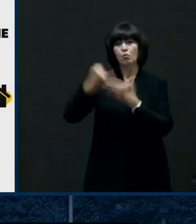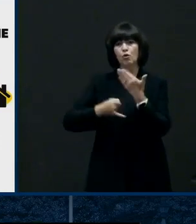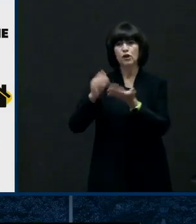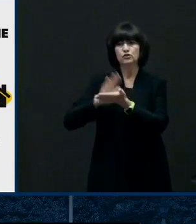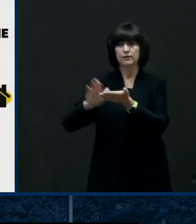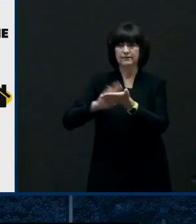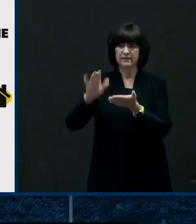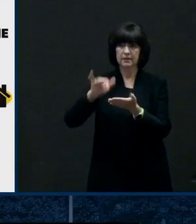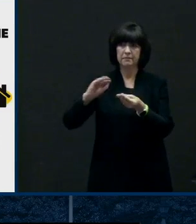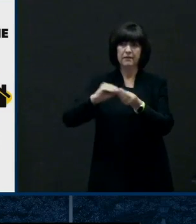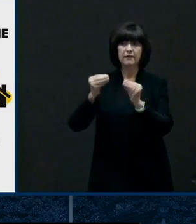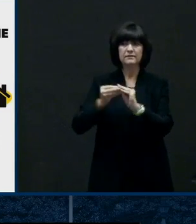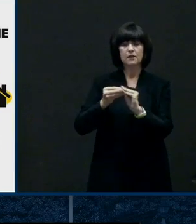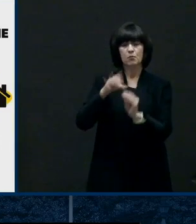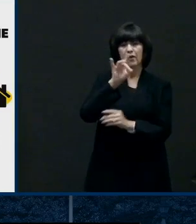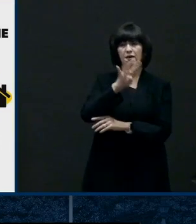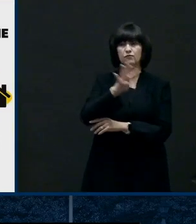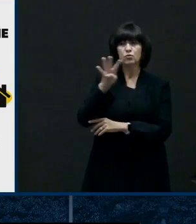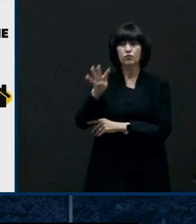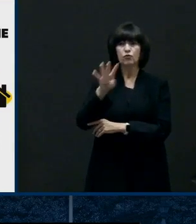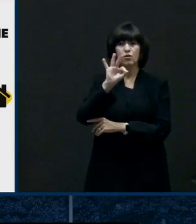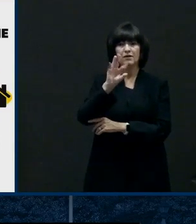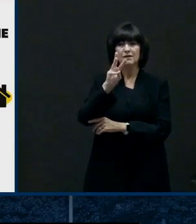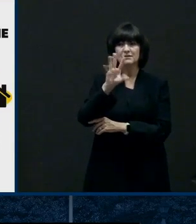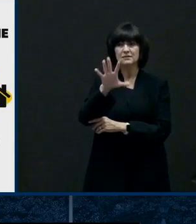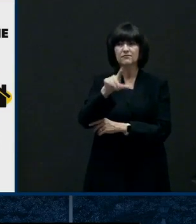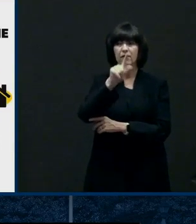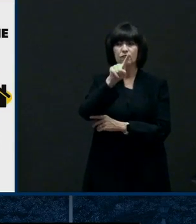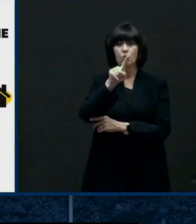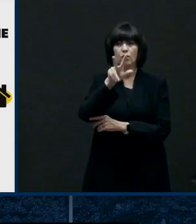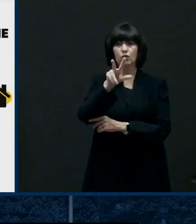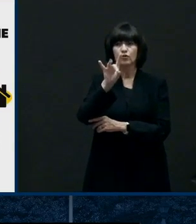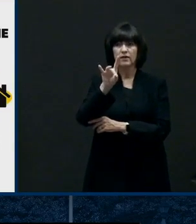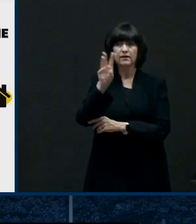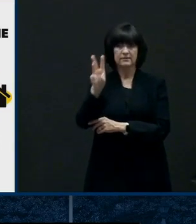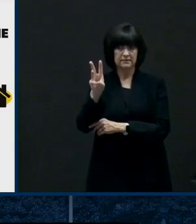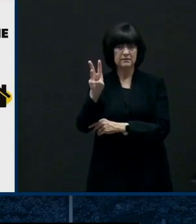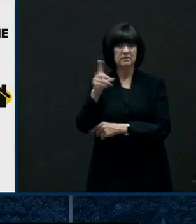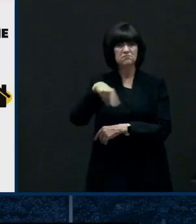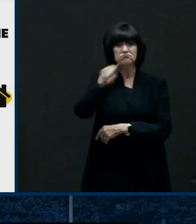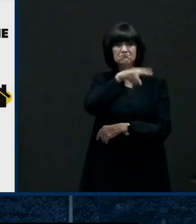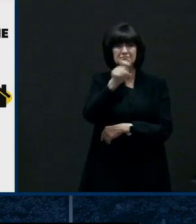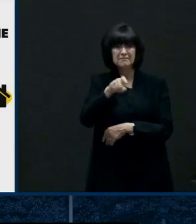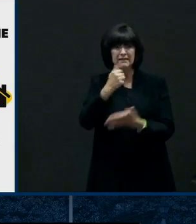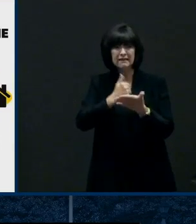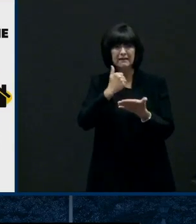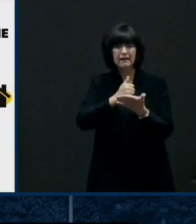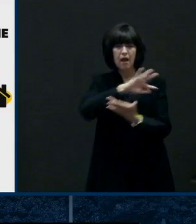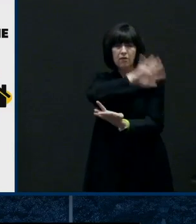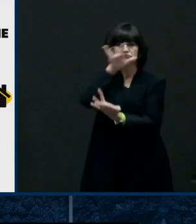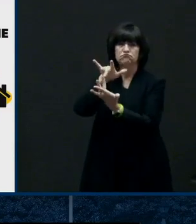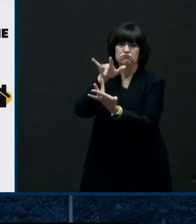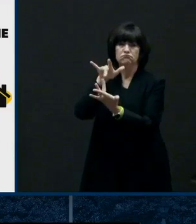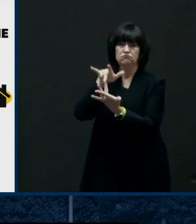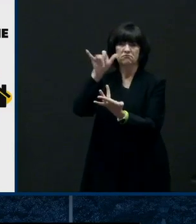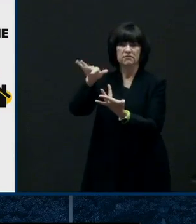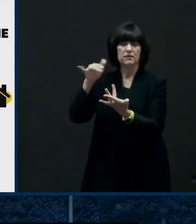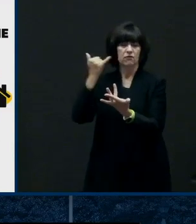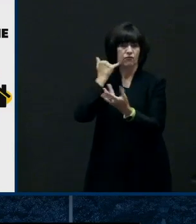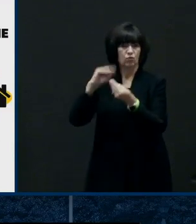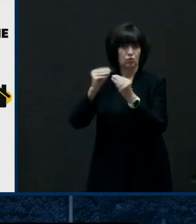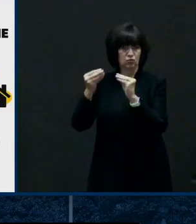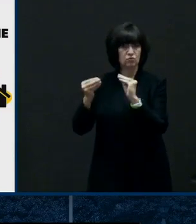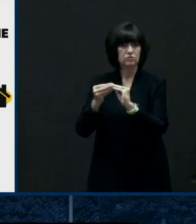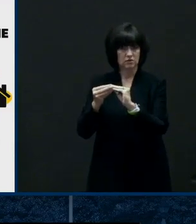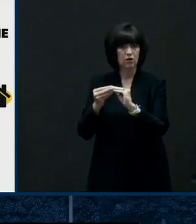-1386. And the emergency manager for the City of Dover, KSAS, has done a remarkable job working tirelessly the last week. And